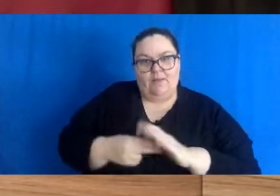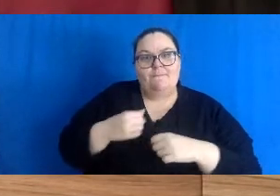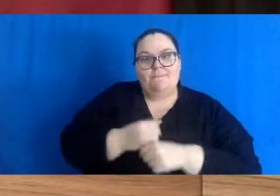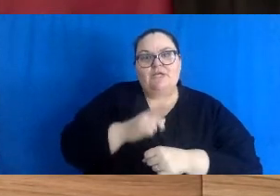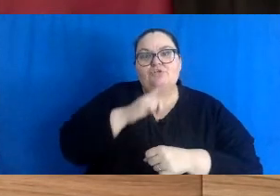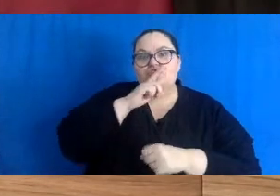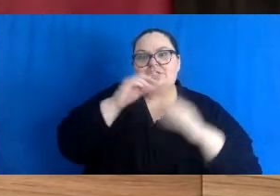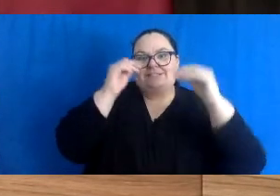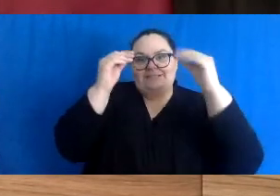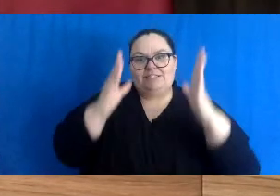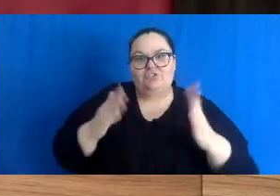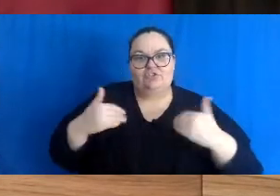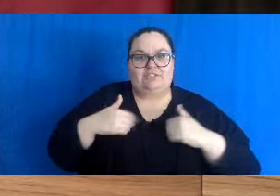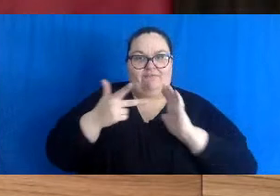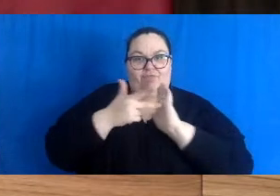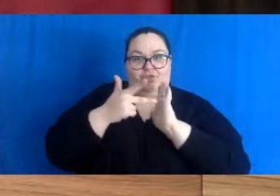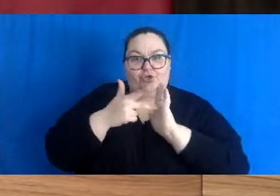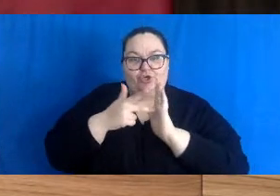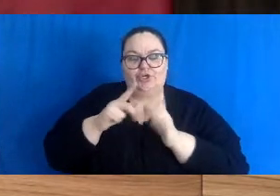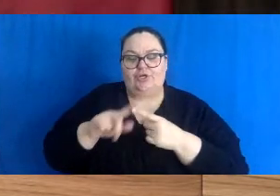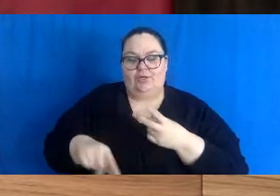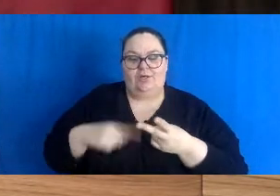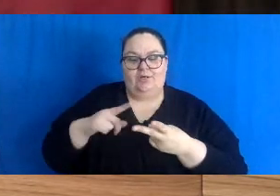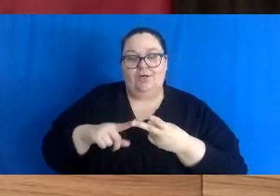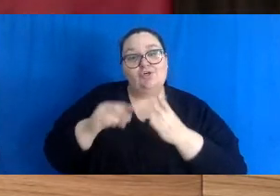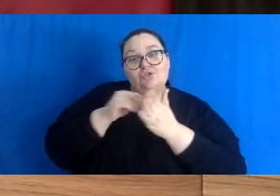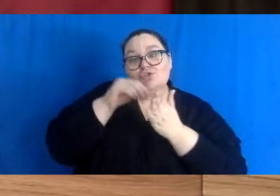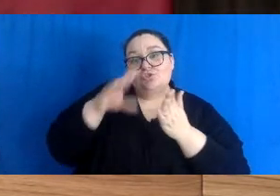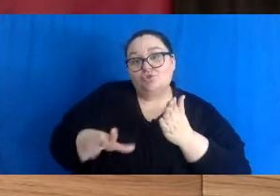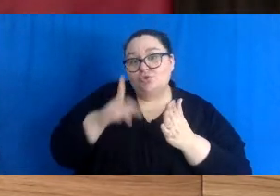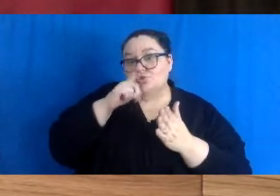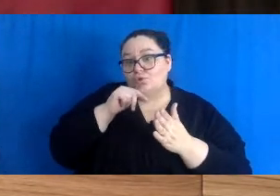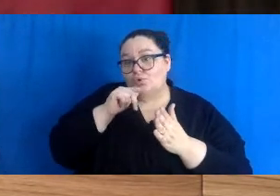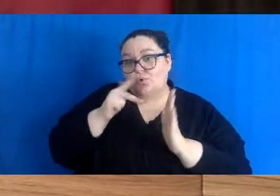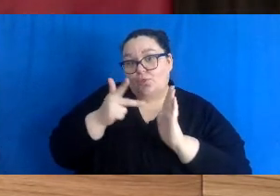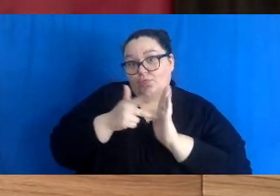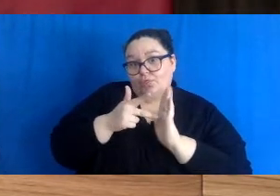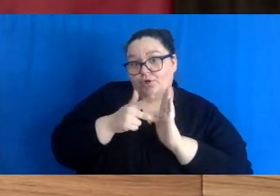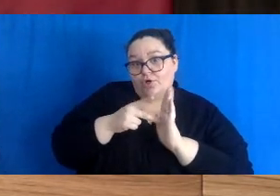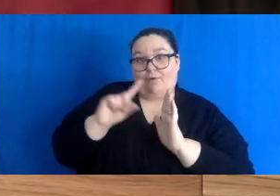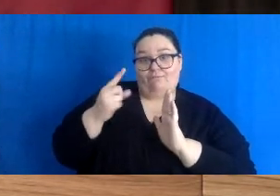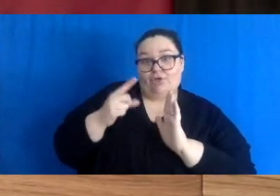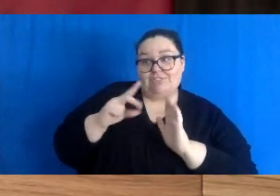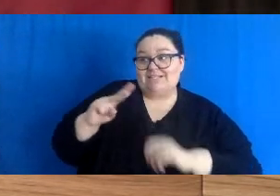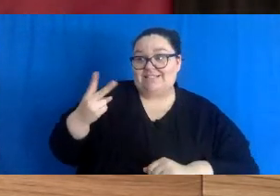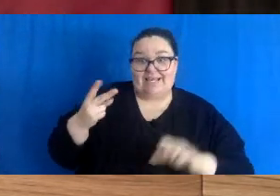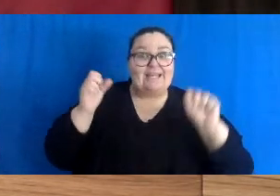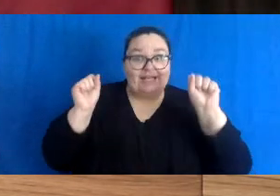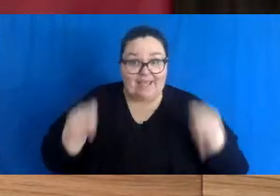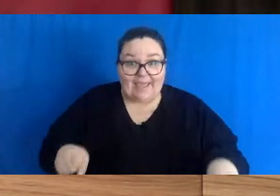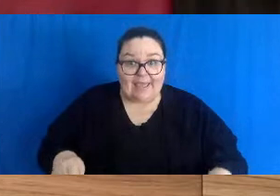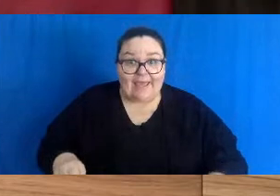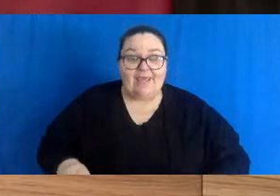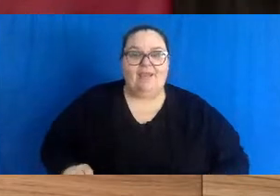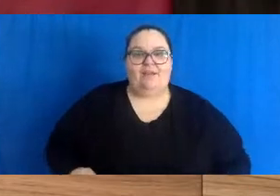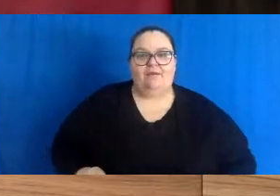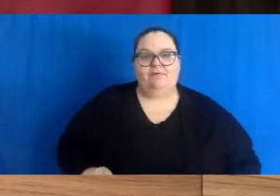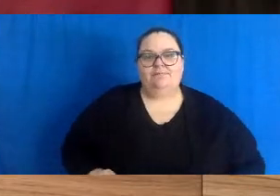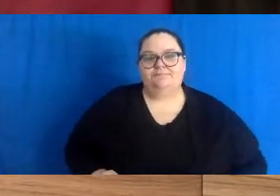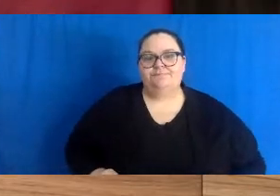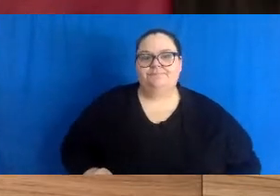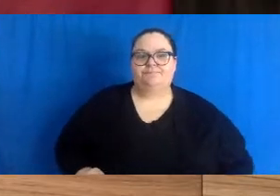teachers have their boosters and making sure that the eligible students that can be vaccinated with their first or second dose, that that happens in this time frame.